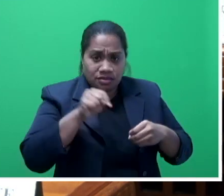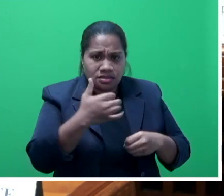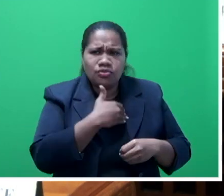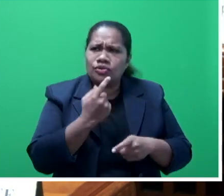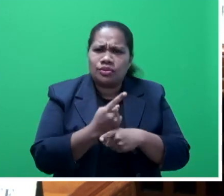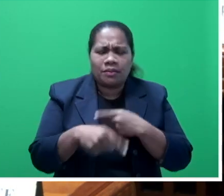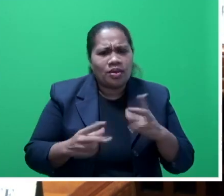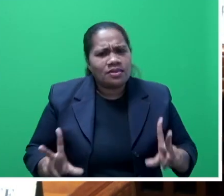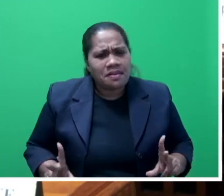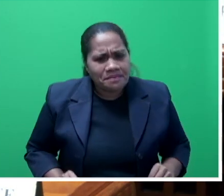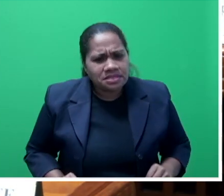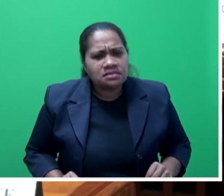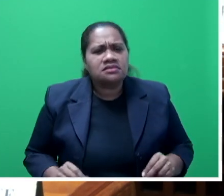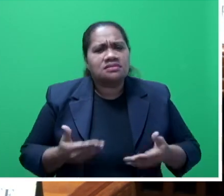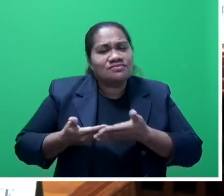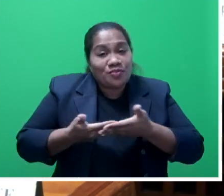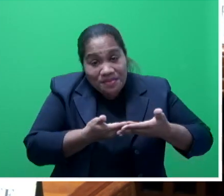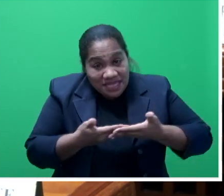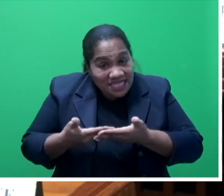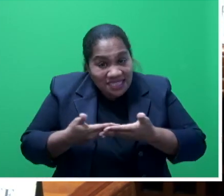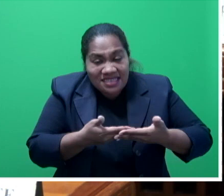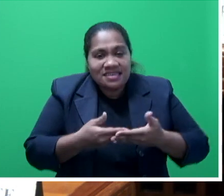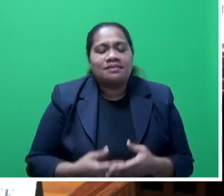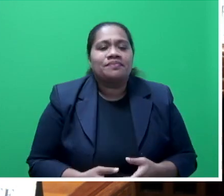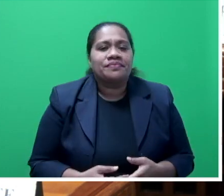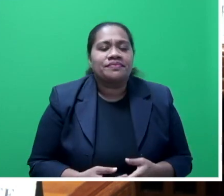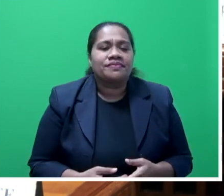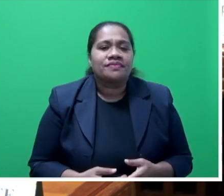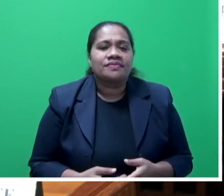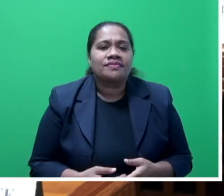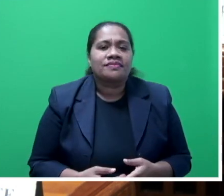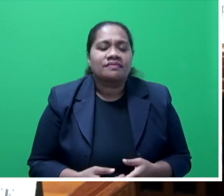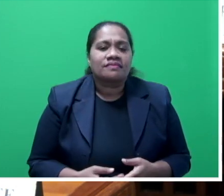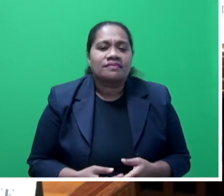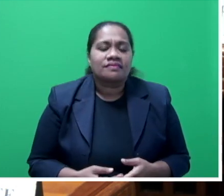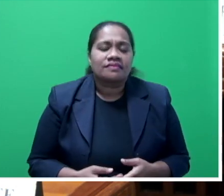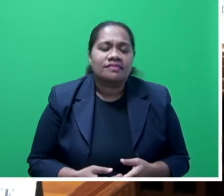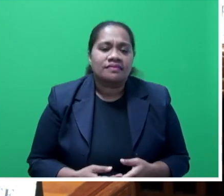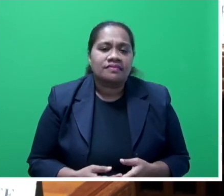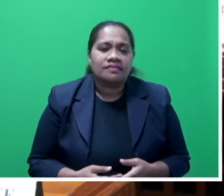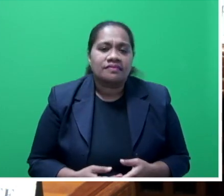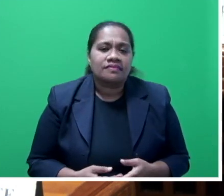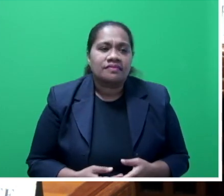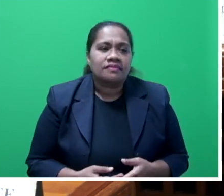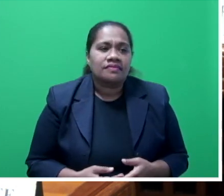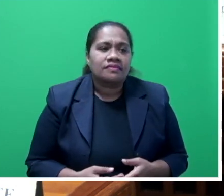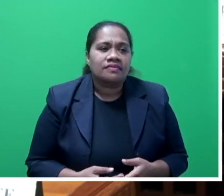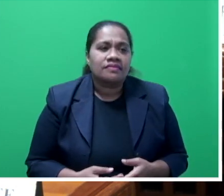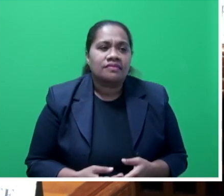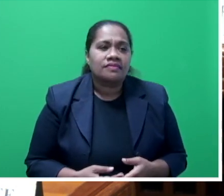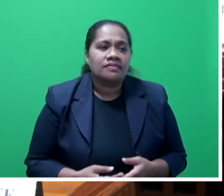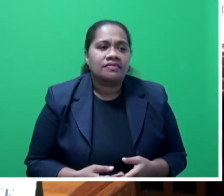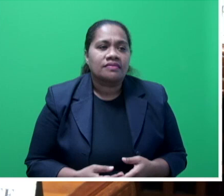and baby infant formulas, Mr Speaker sir. I'm glad to